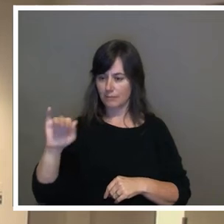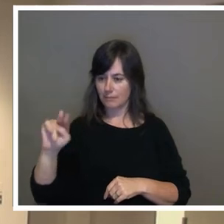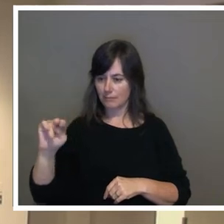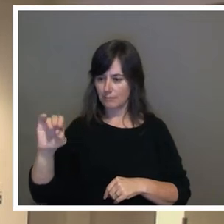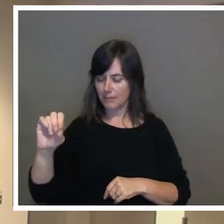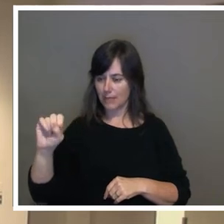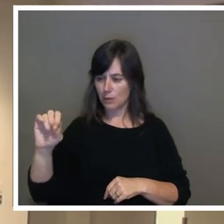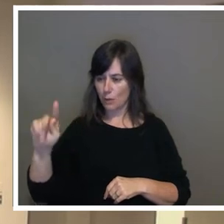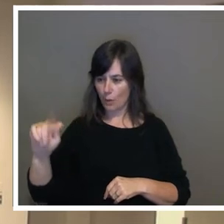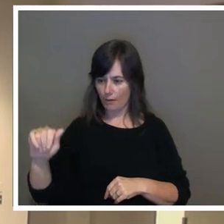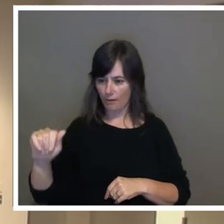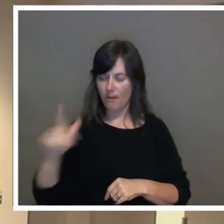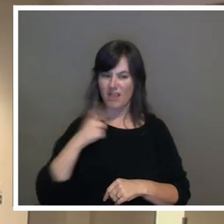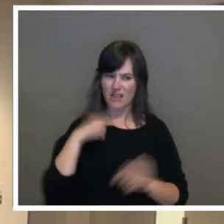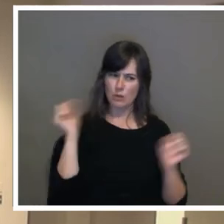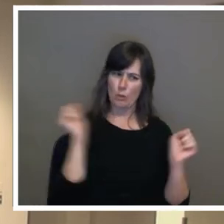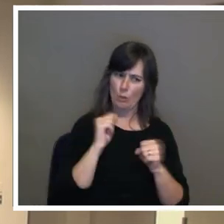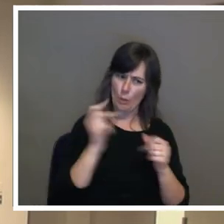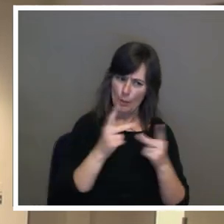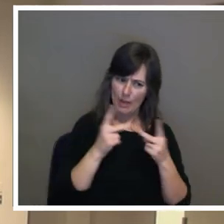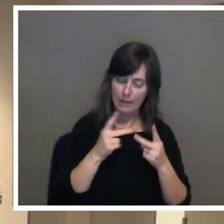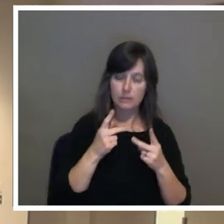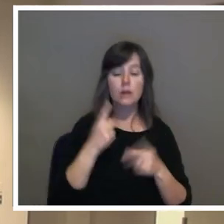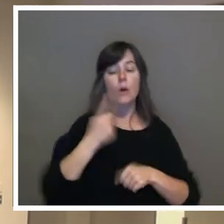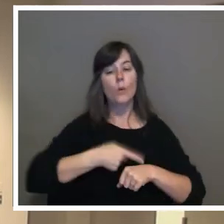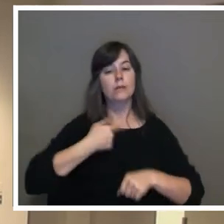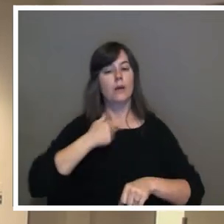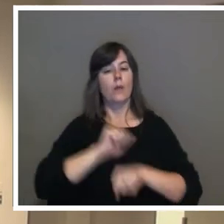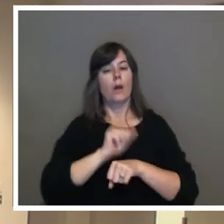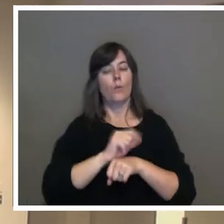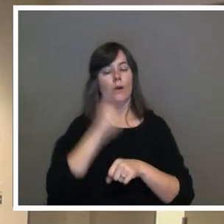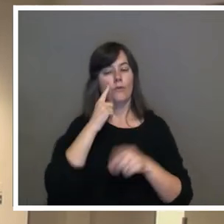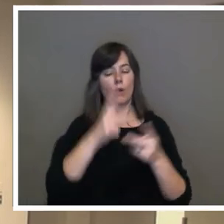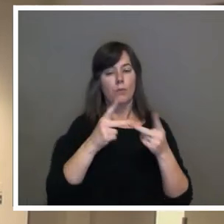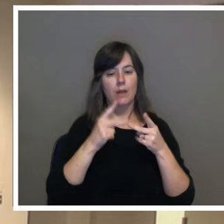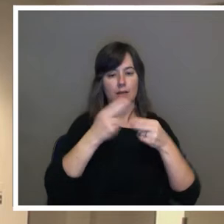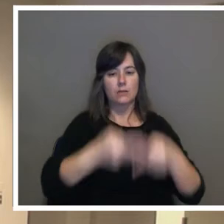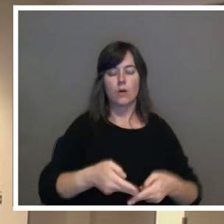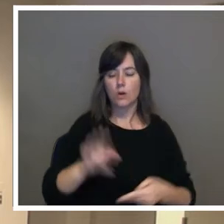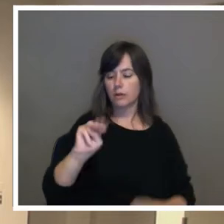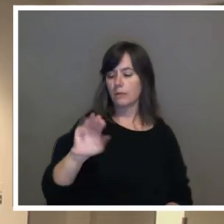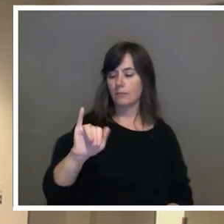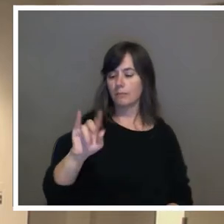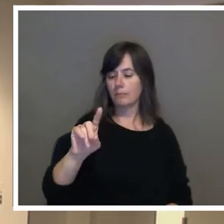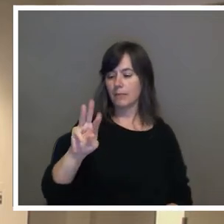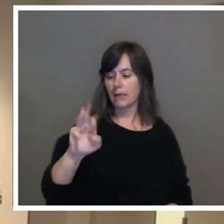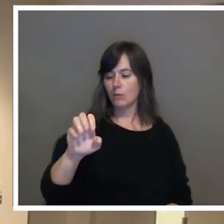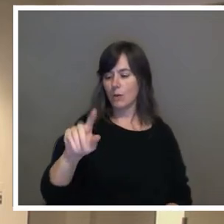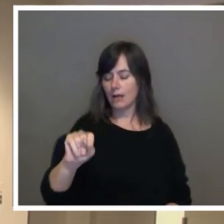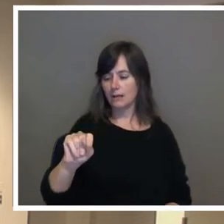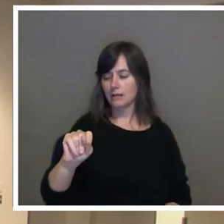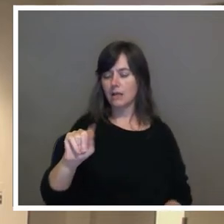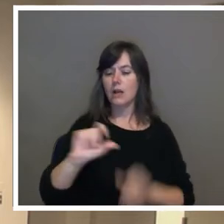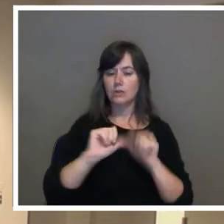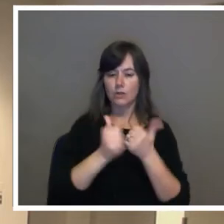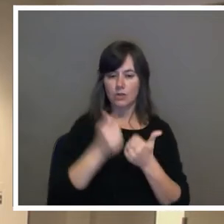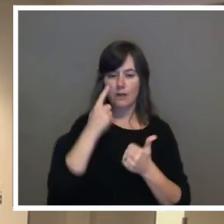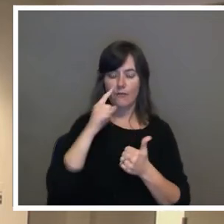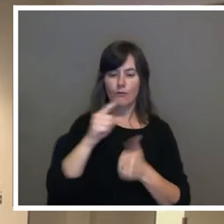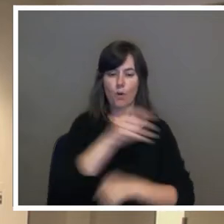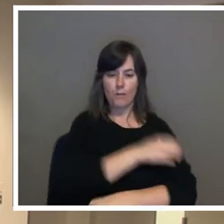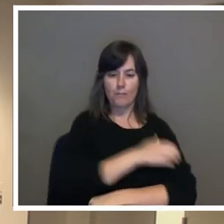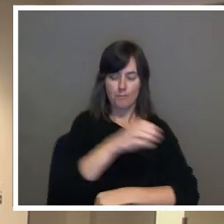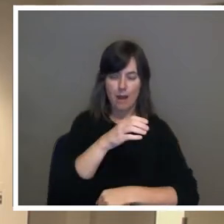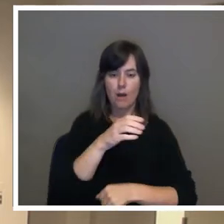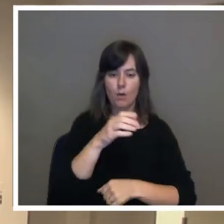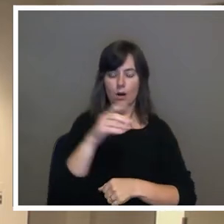time, I worked for an association called Midwest Association of Power Plants, acronyms